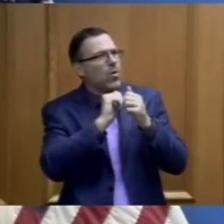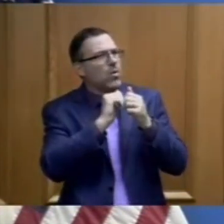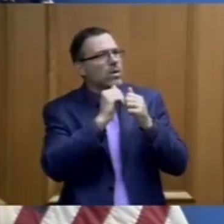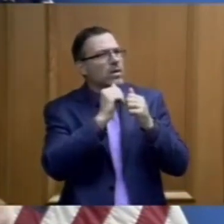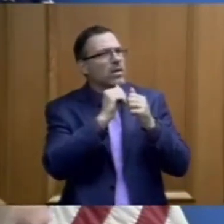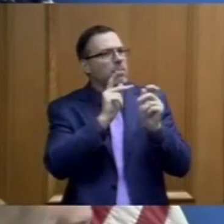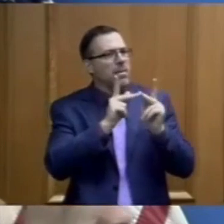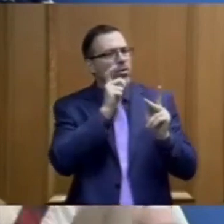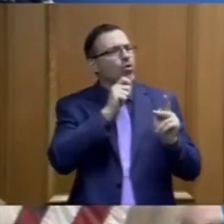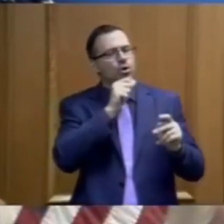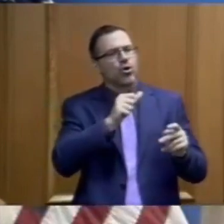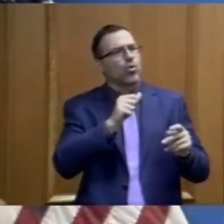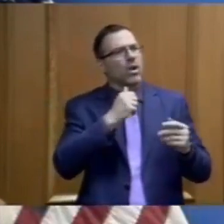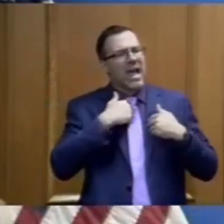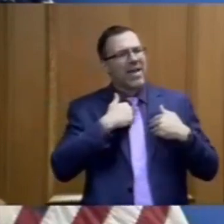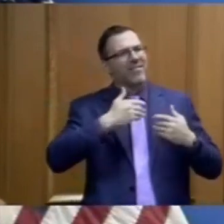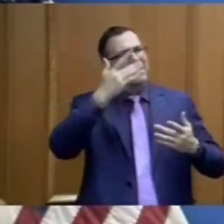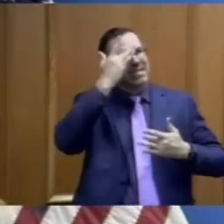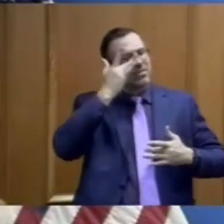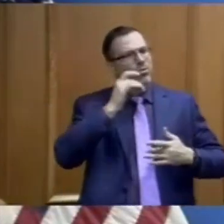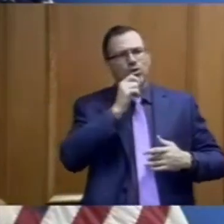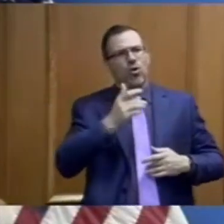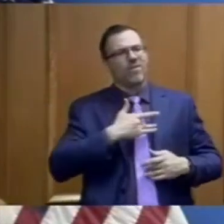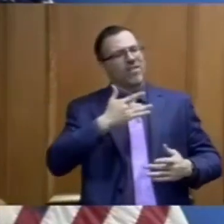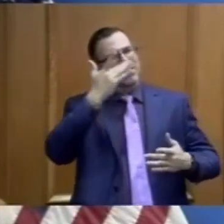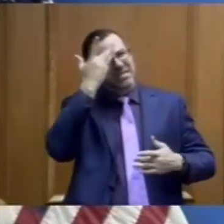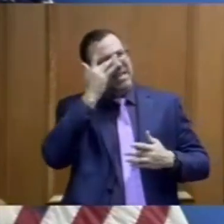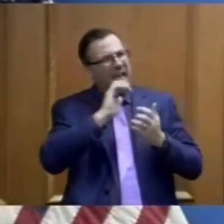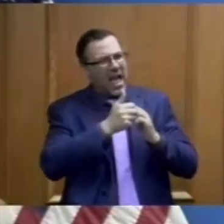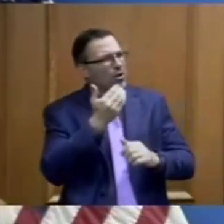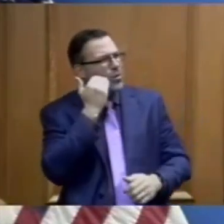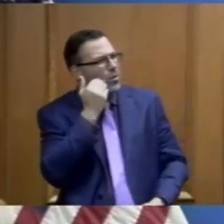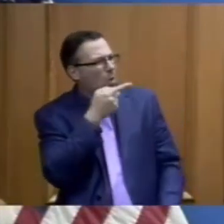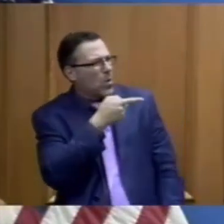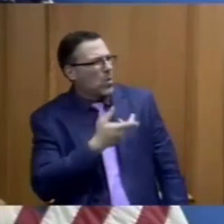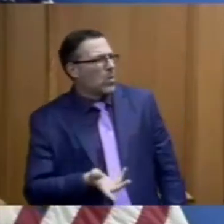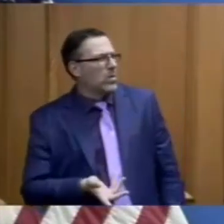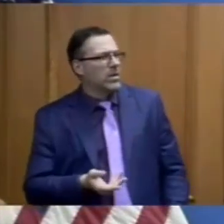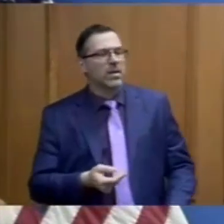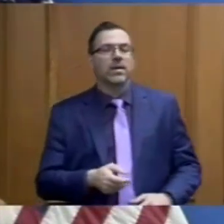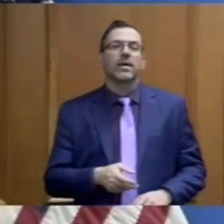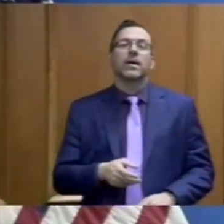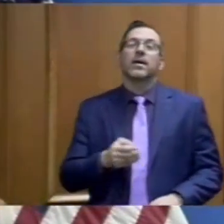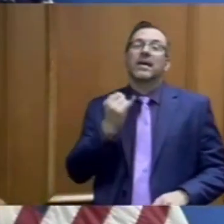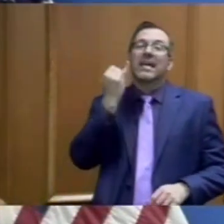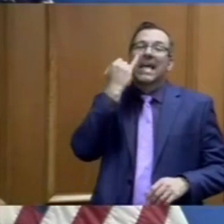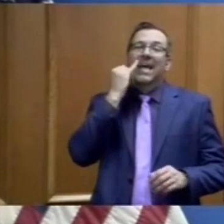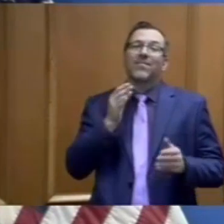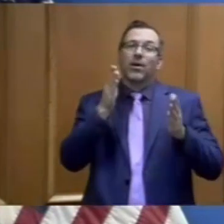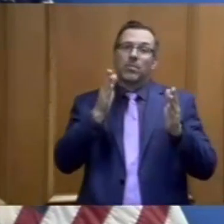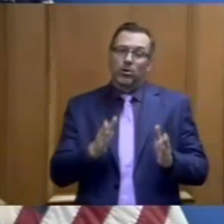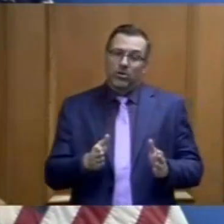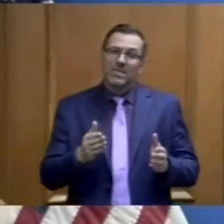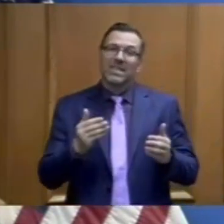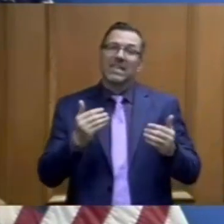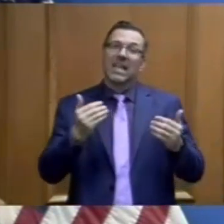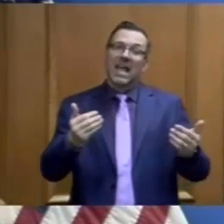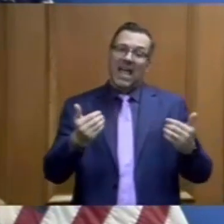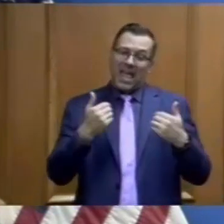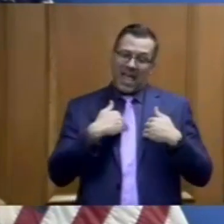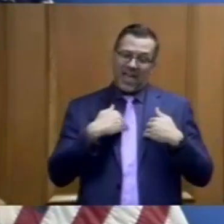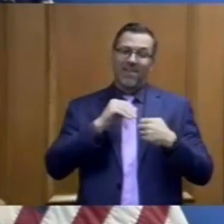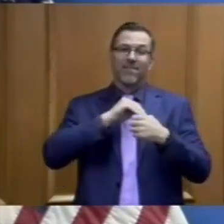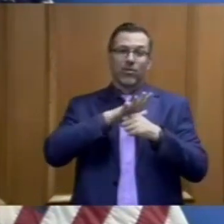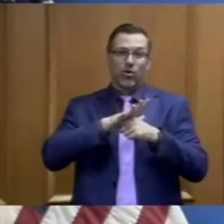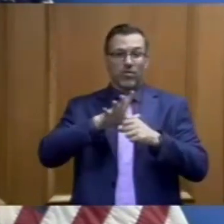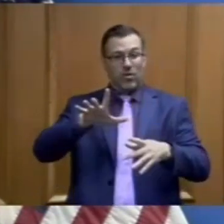patients. I think asymptomatic positivity is something that's very interesting